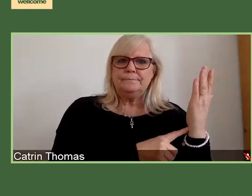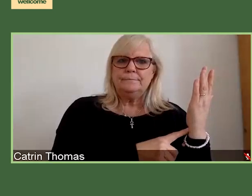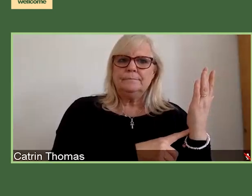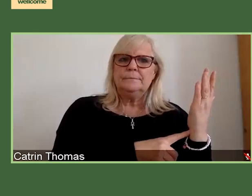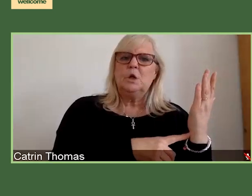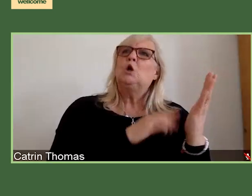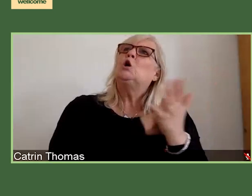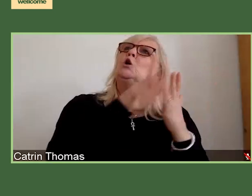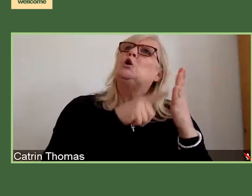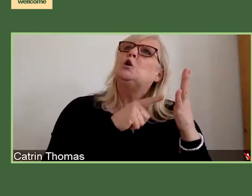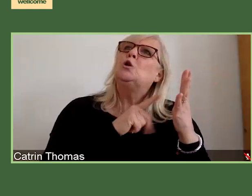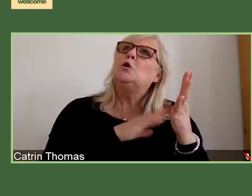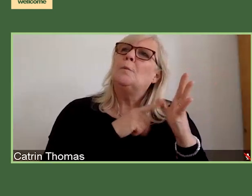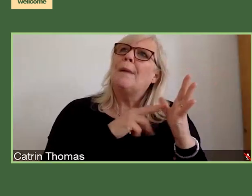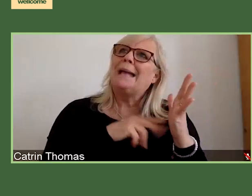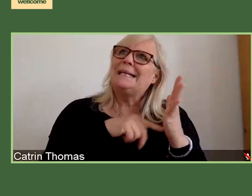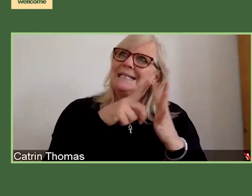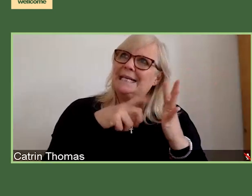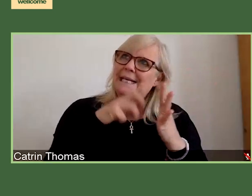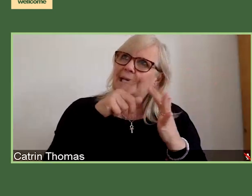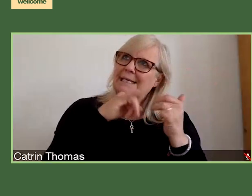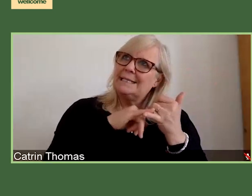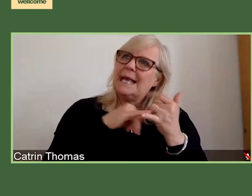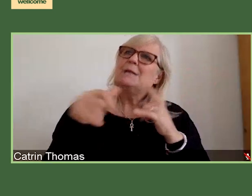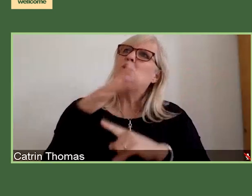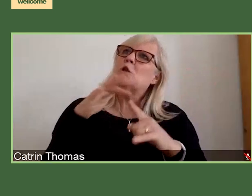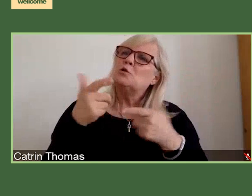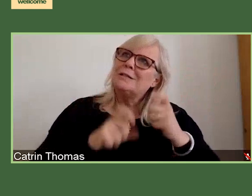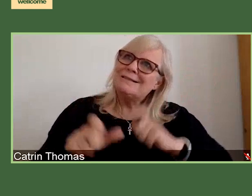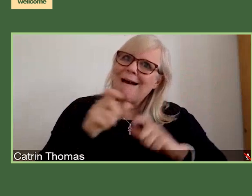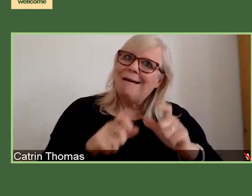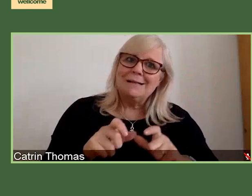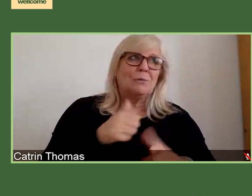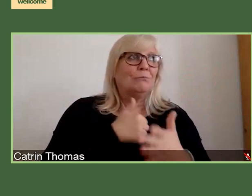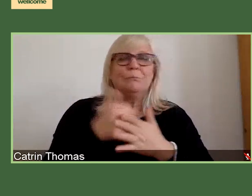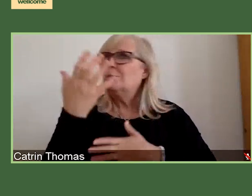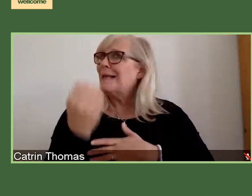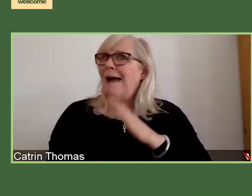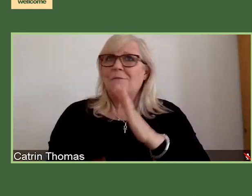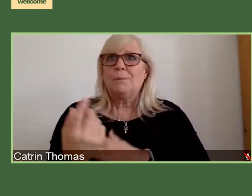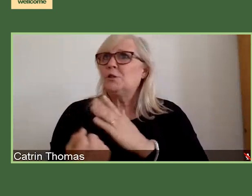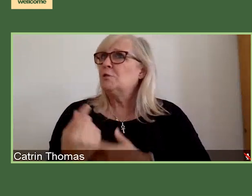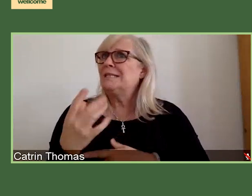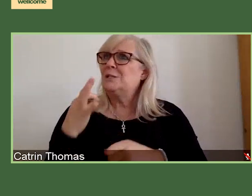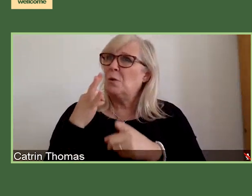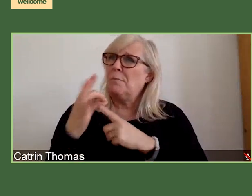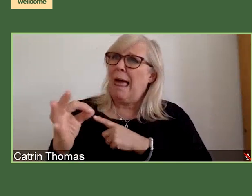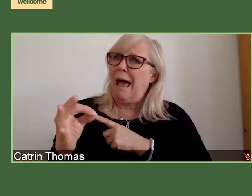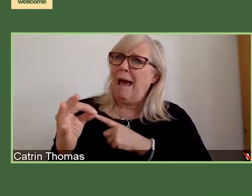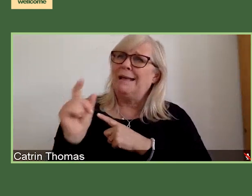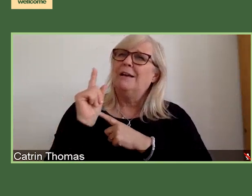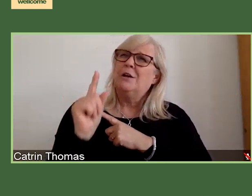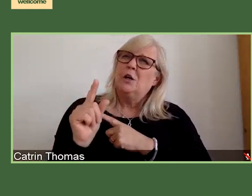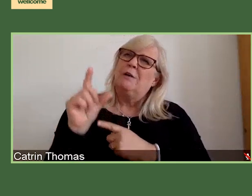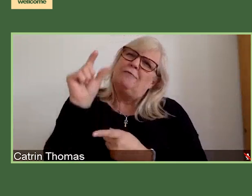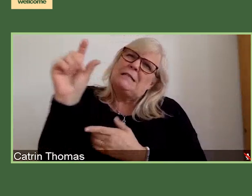have always had the opportunity to apply for just a small amount, actually, of teaching buyout. It's